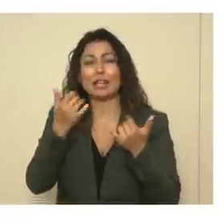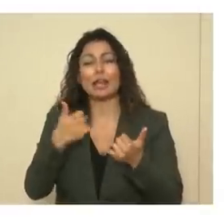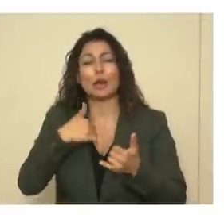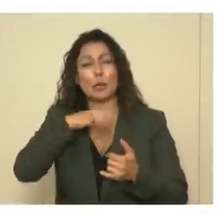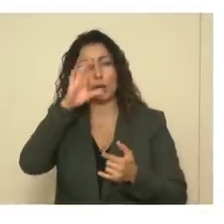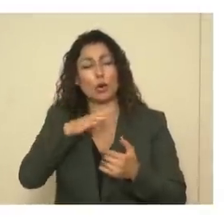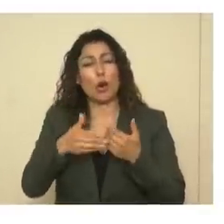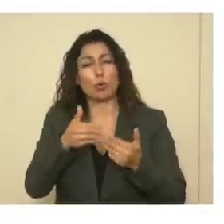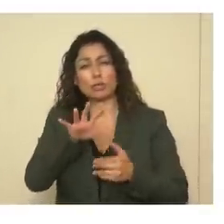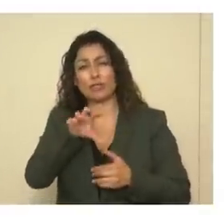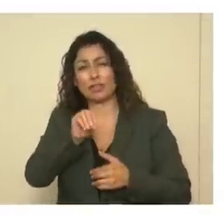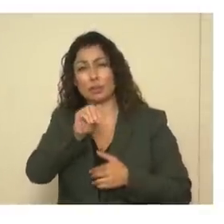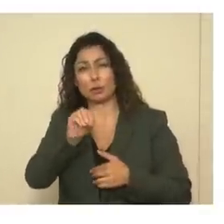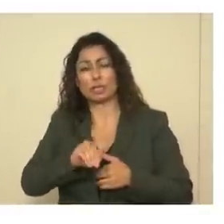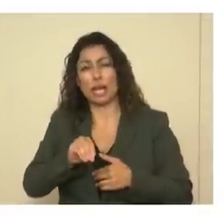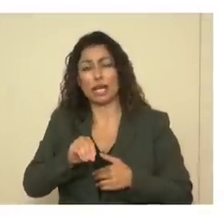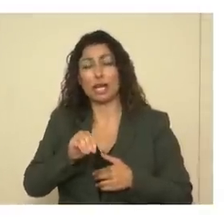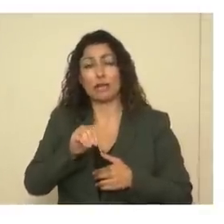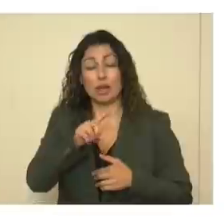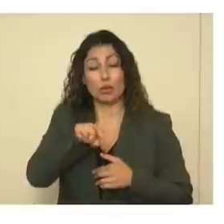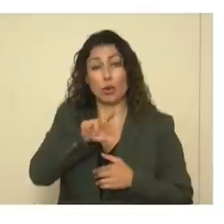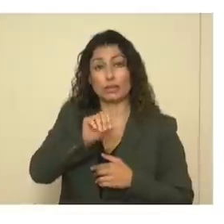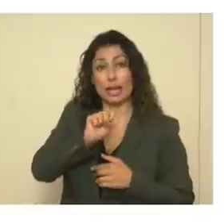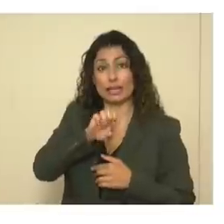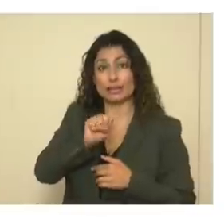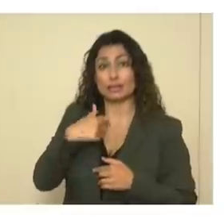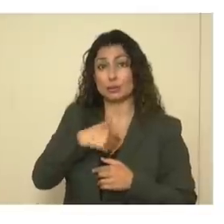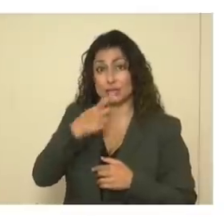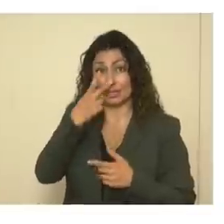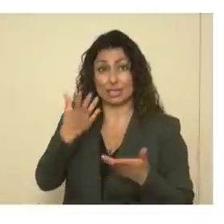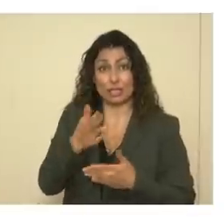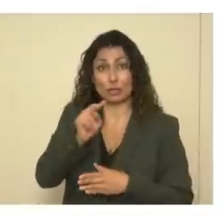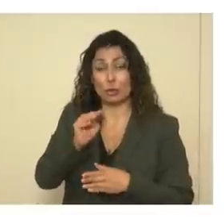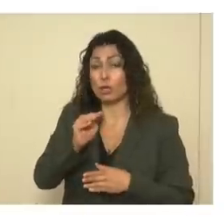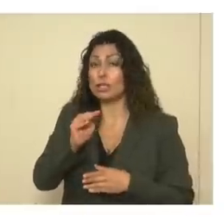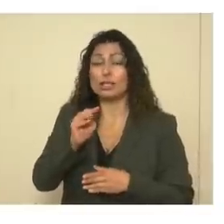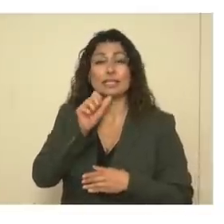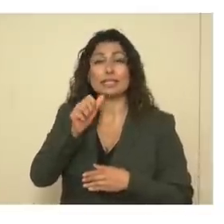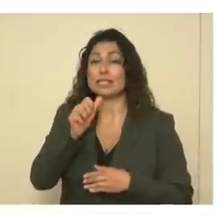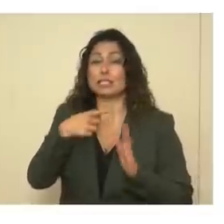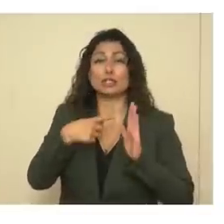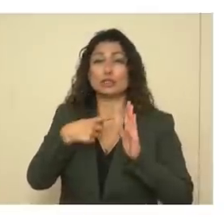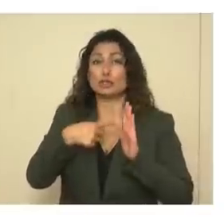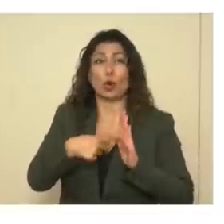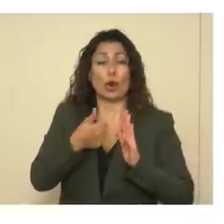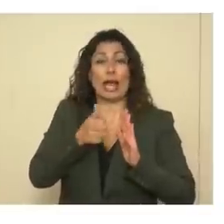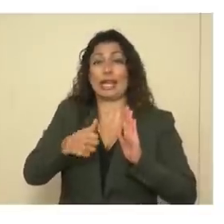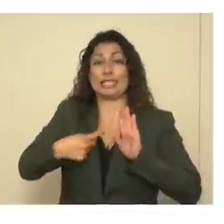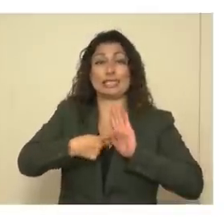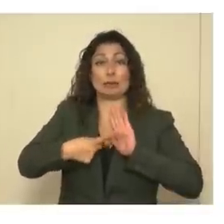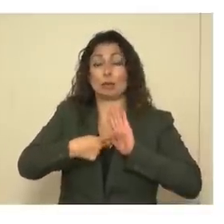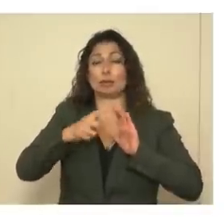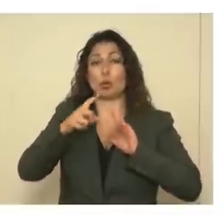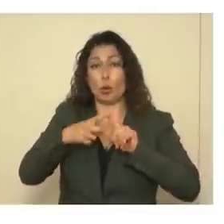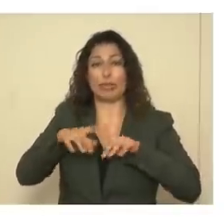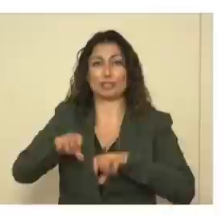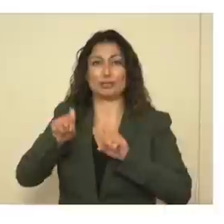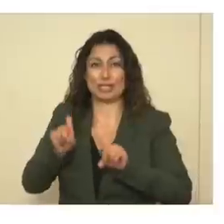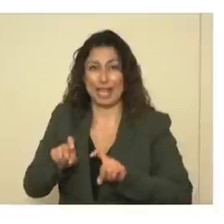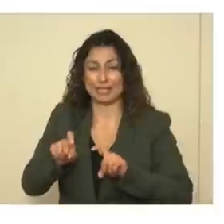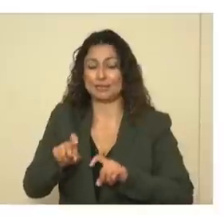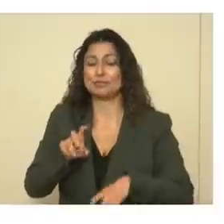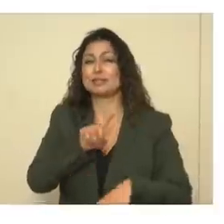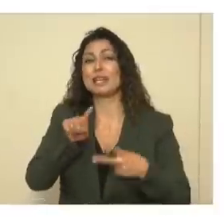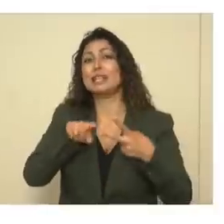almost 50% of the cases we see in New Mexico did not have symptoms at the time they had their test. The second reason